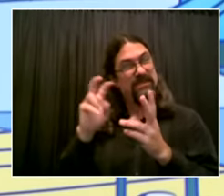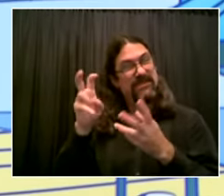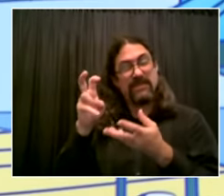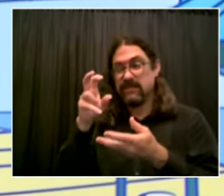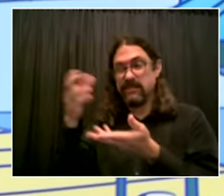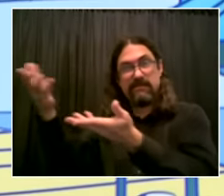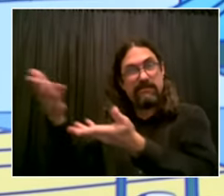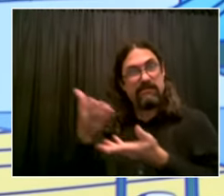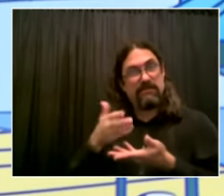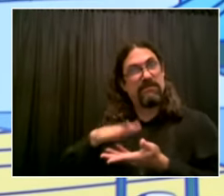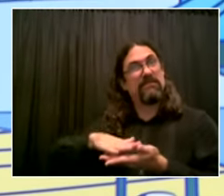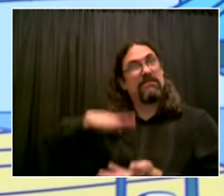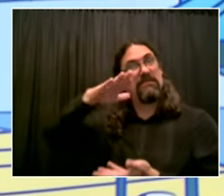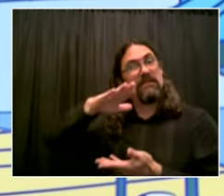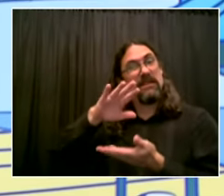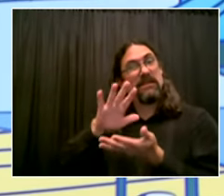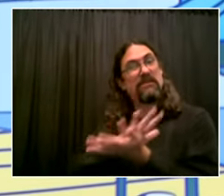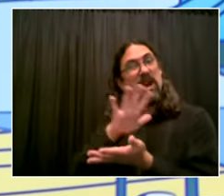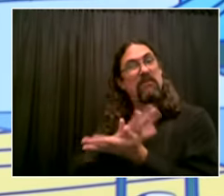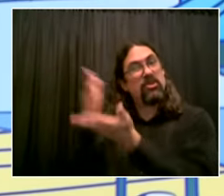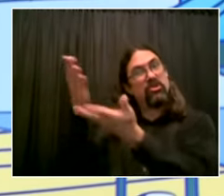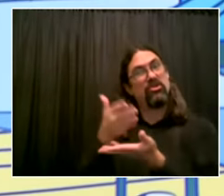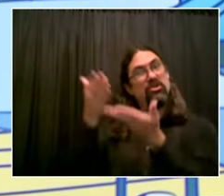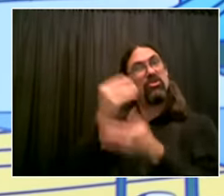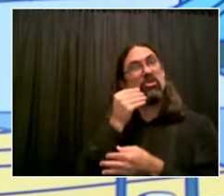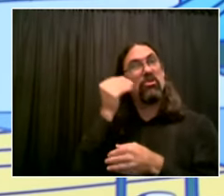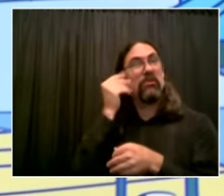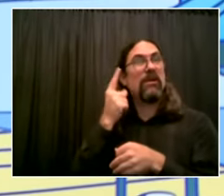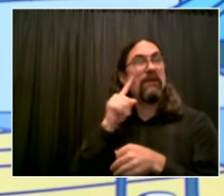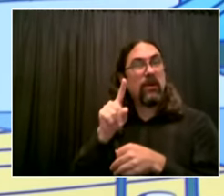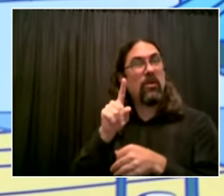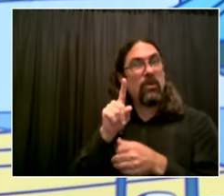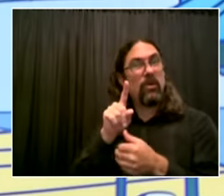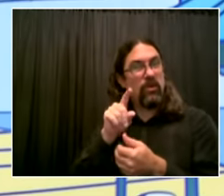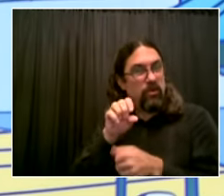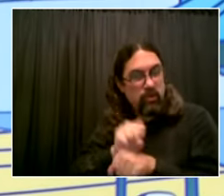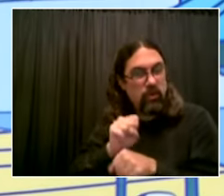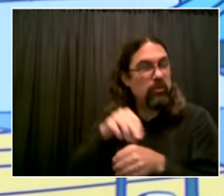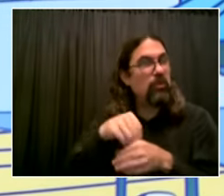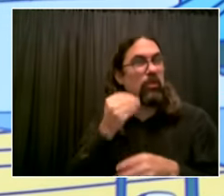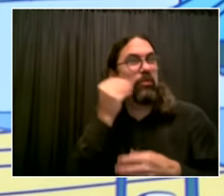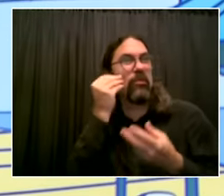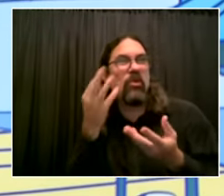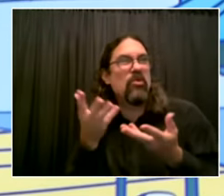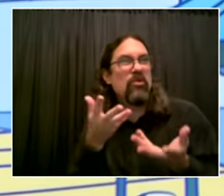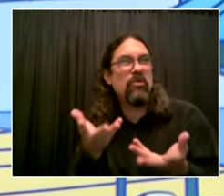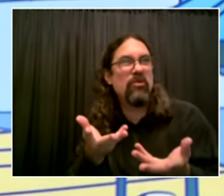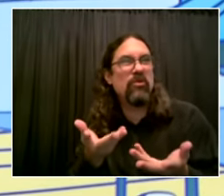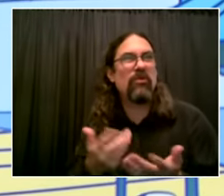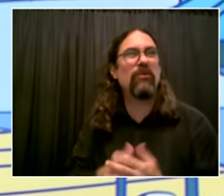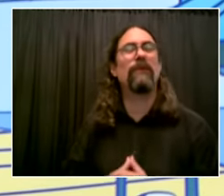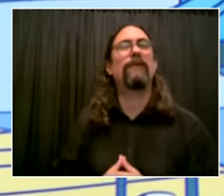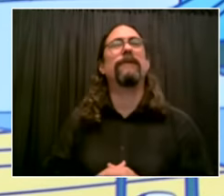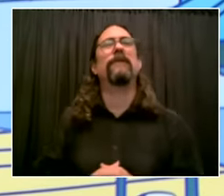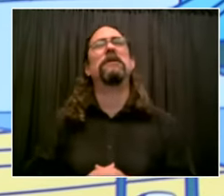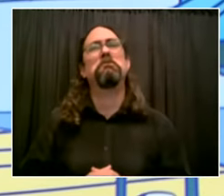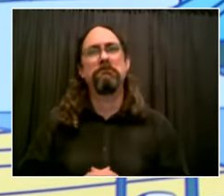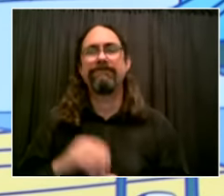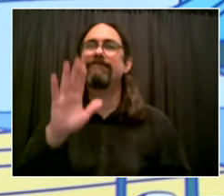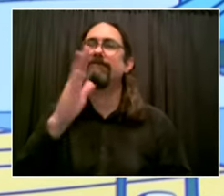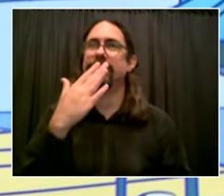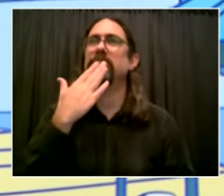pandemic there were specifically provisions for medically frail kids to get